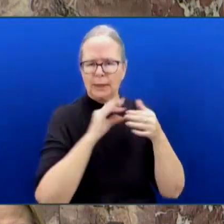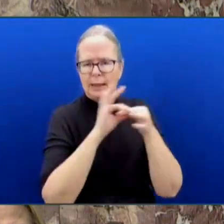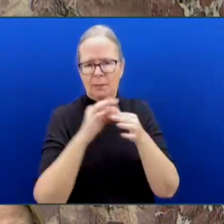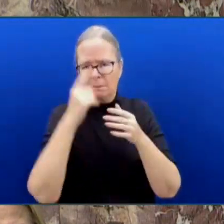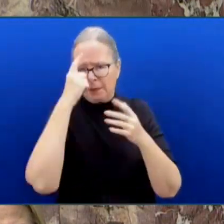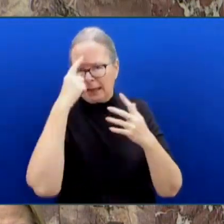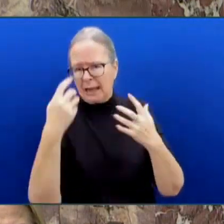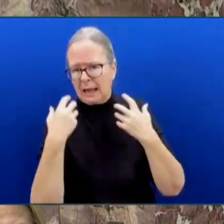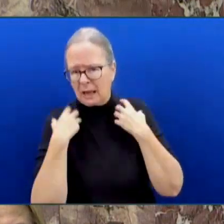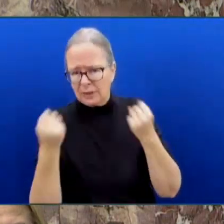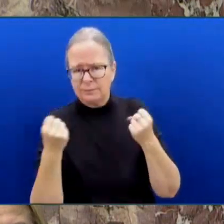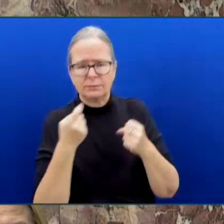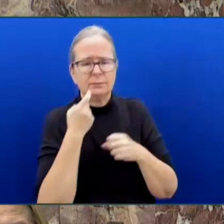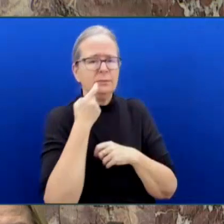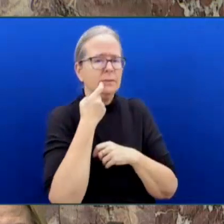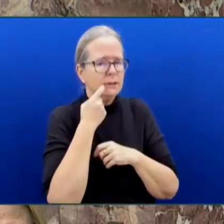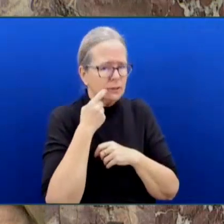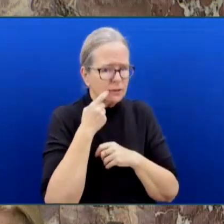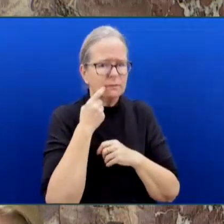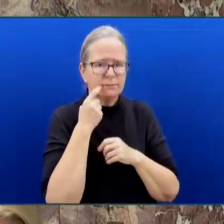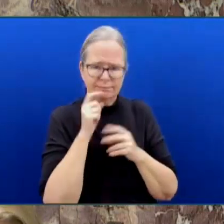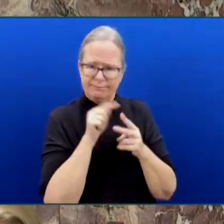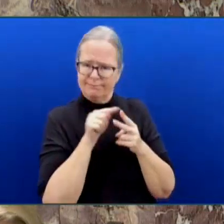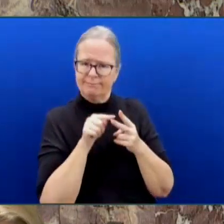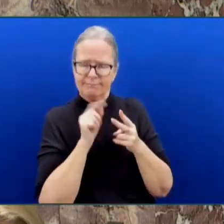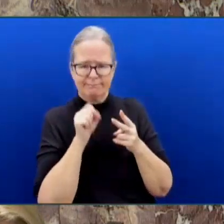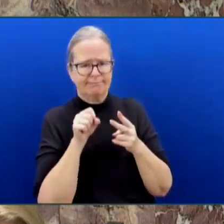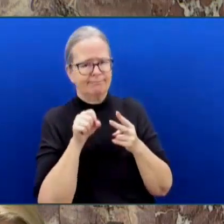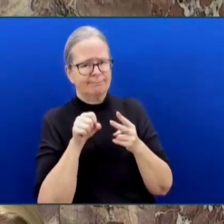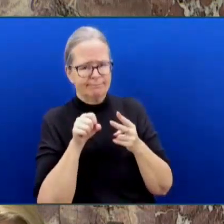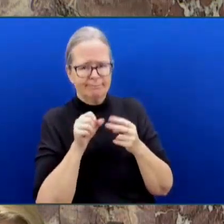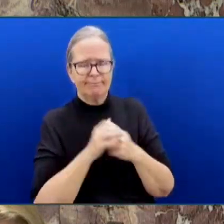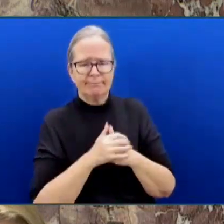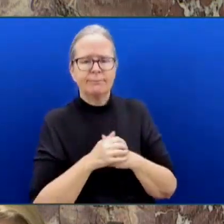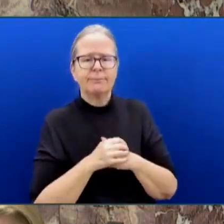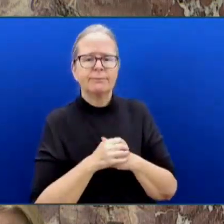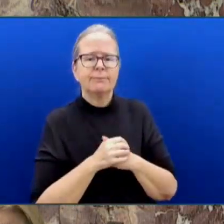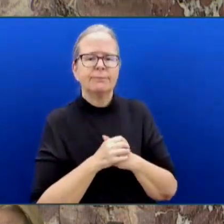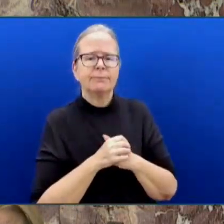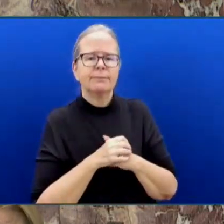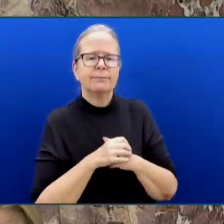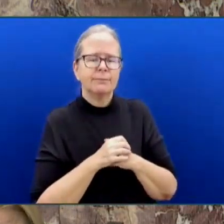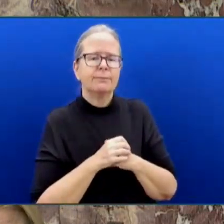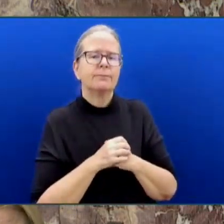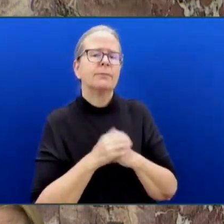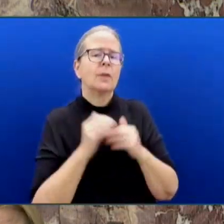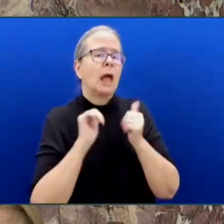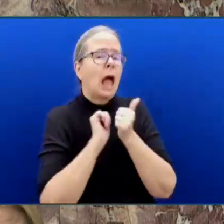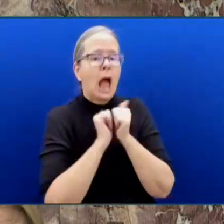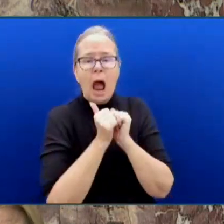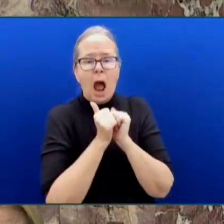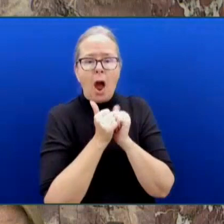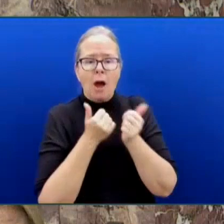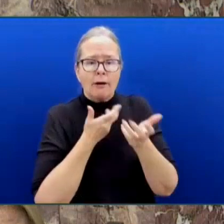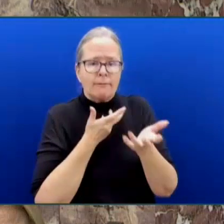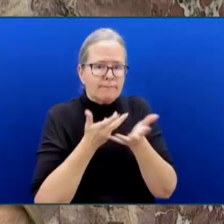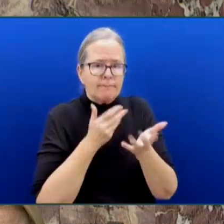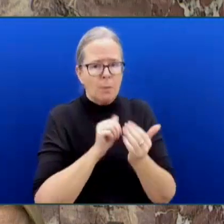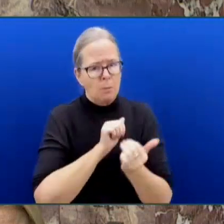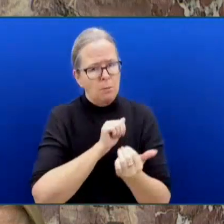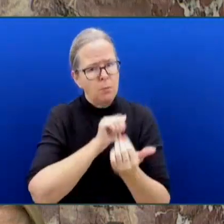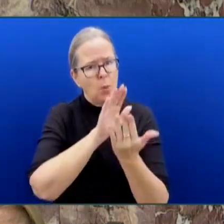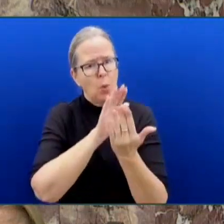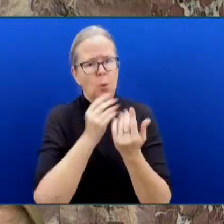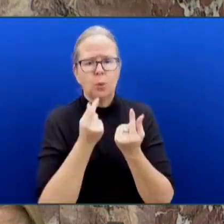these times. And I would say that, you know, when it comes to how we are addressing a public health emergency